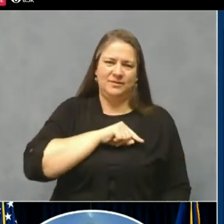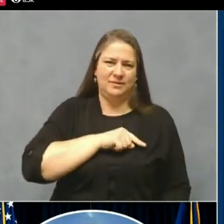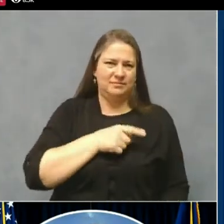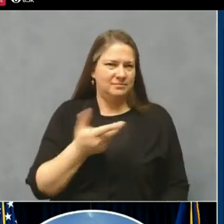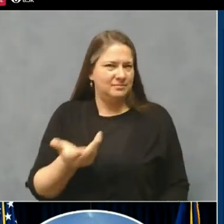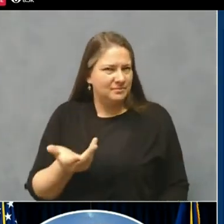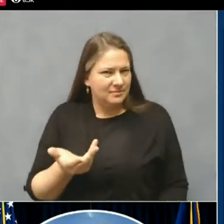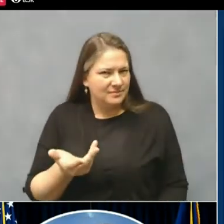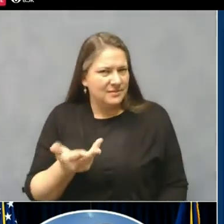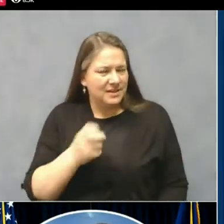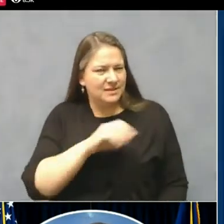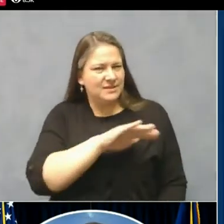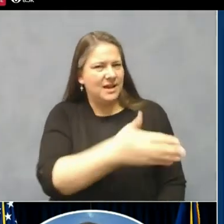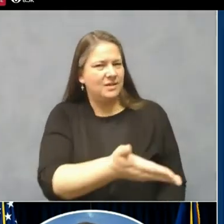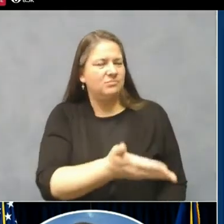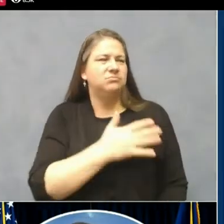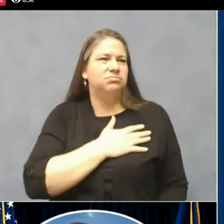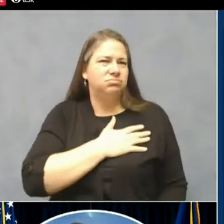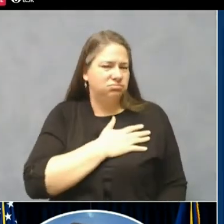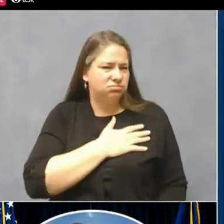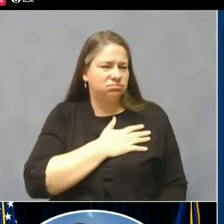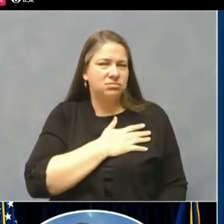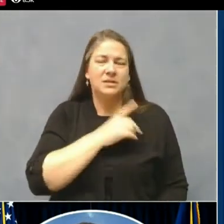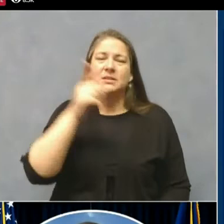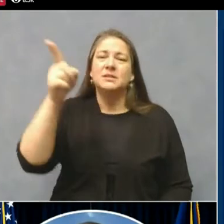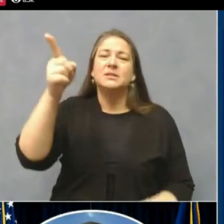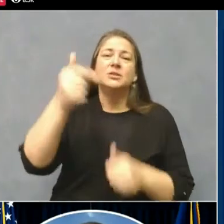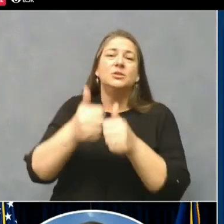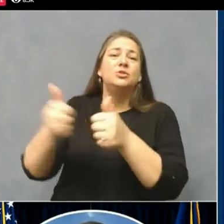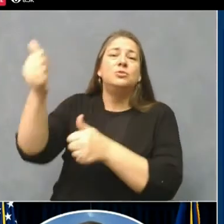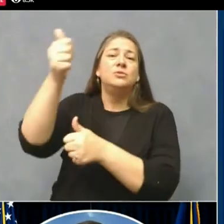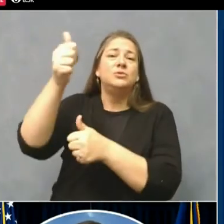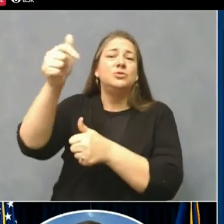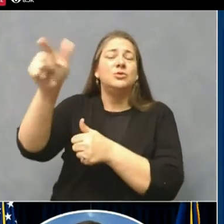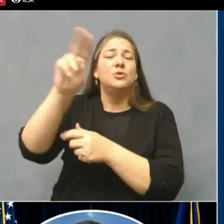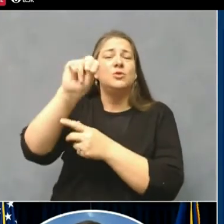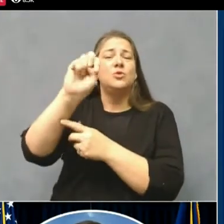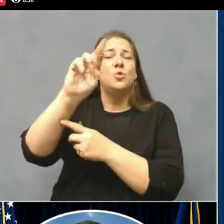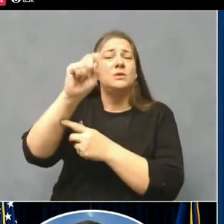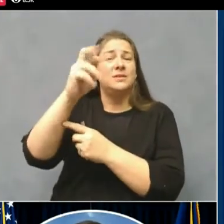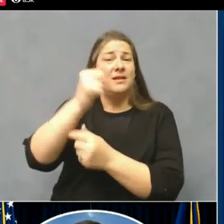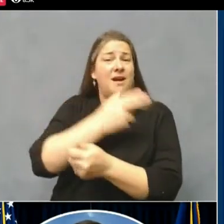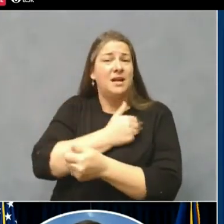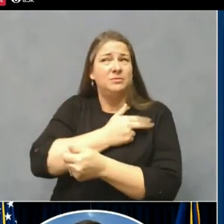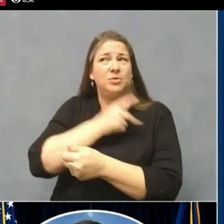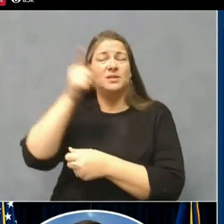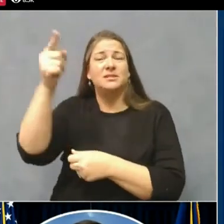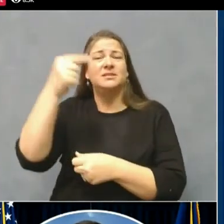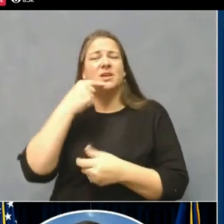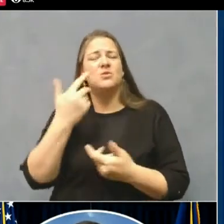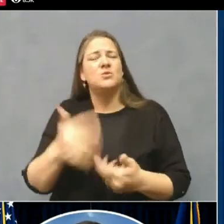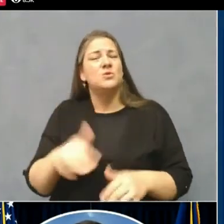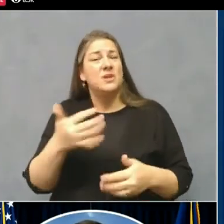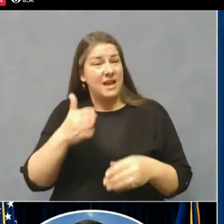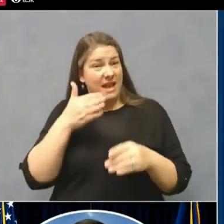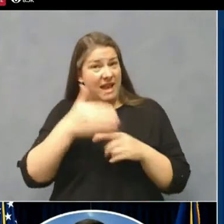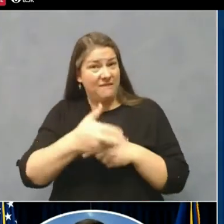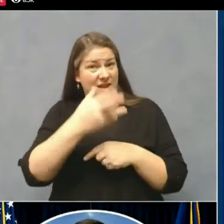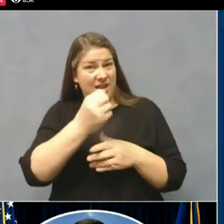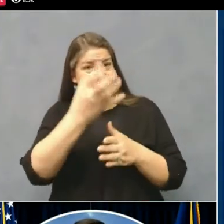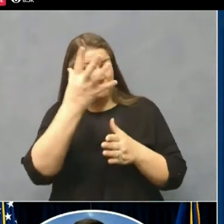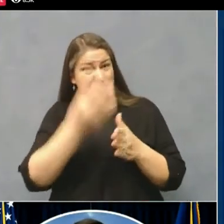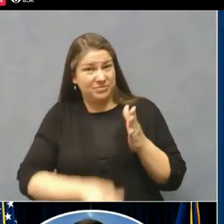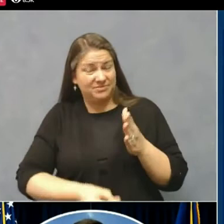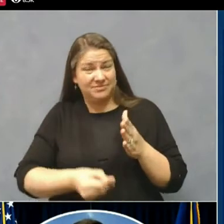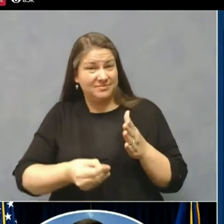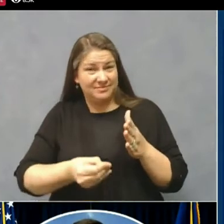The director of Norton Audubon Hospital, Randy Hamilton, said he's never seen anything like the hospital after Michael's passing. He had made such